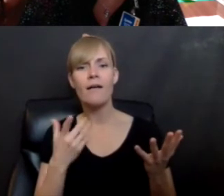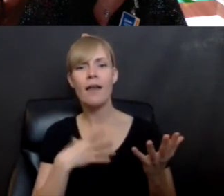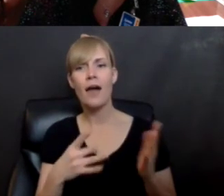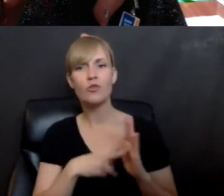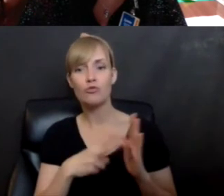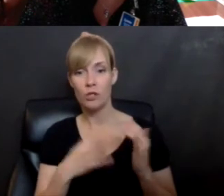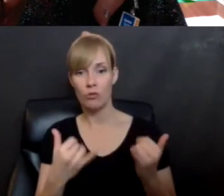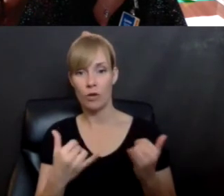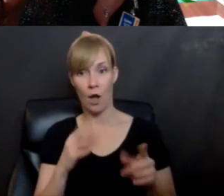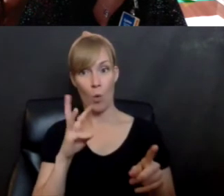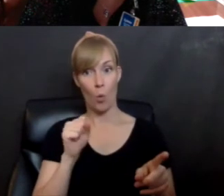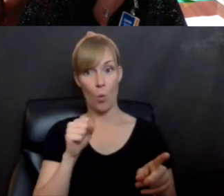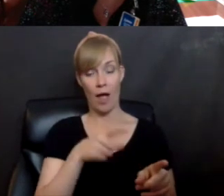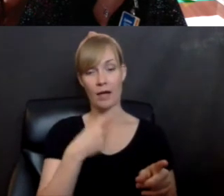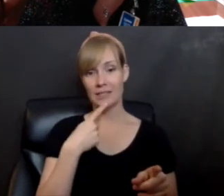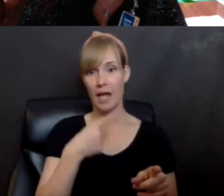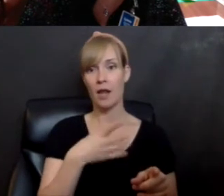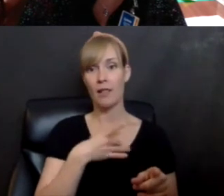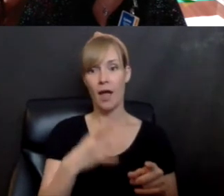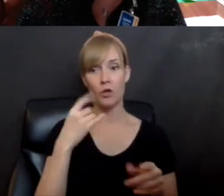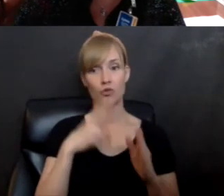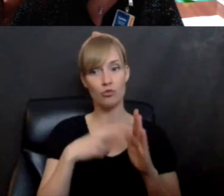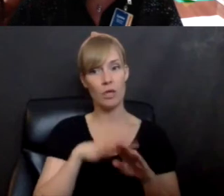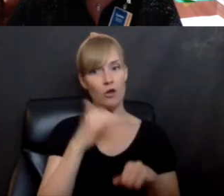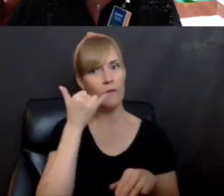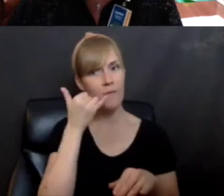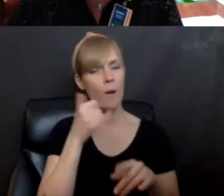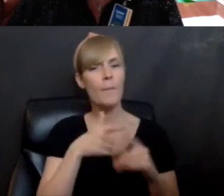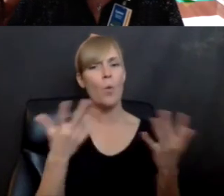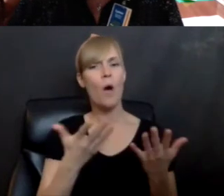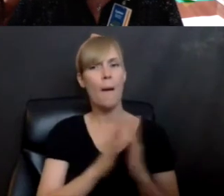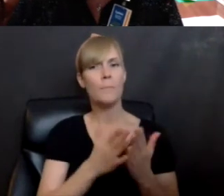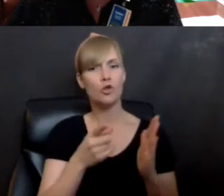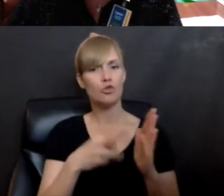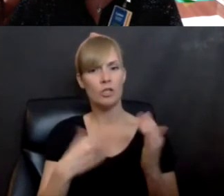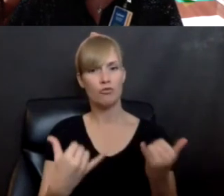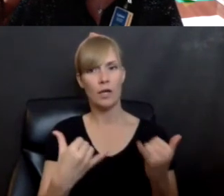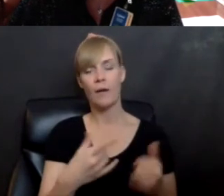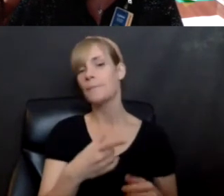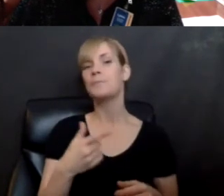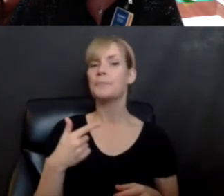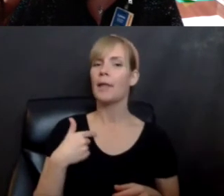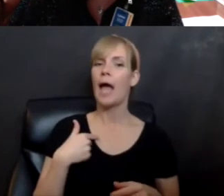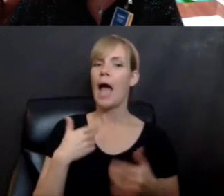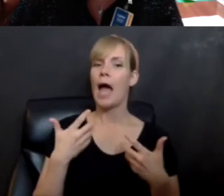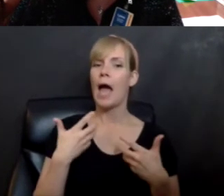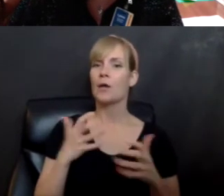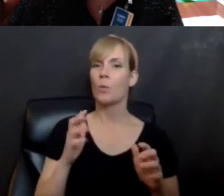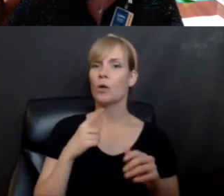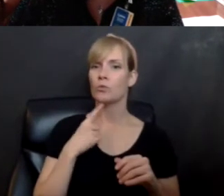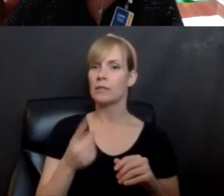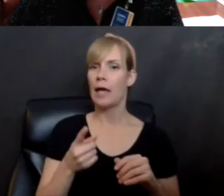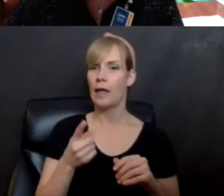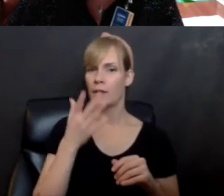Like Wes, you said you like to read on your, on your phone. What are you reading at the moment? Um, I don't want to tell you what I'm reading cause I'm